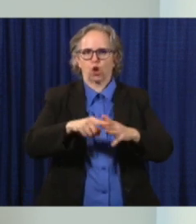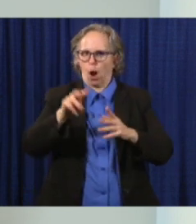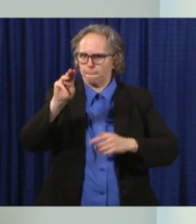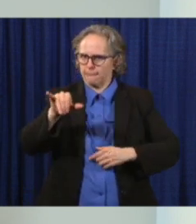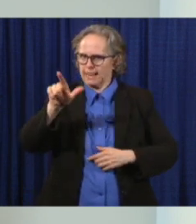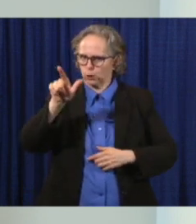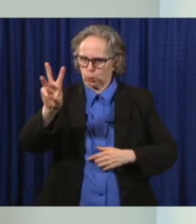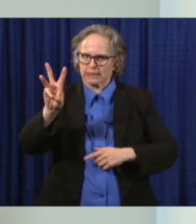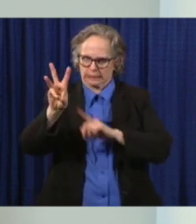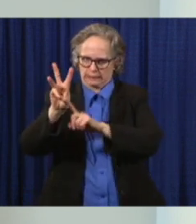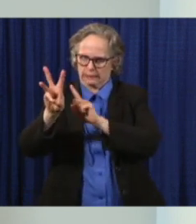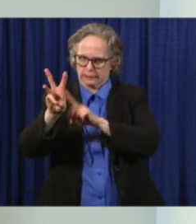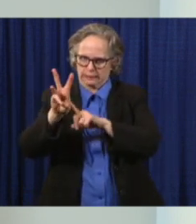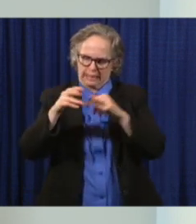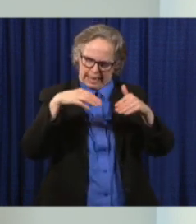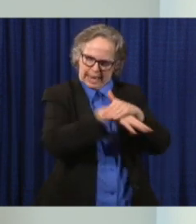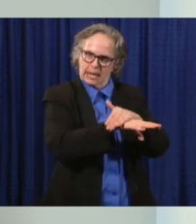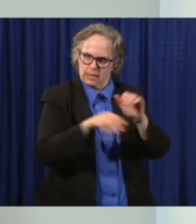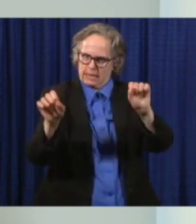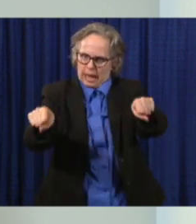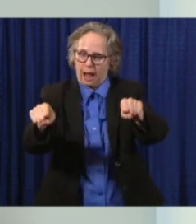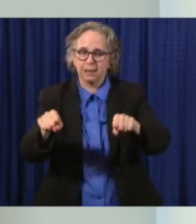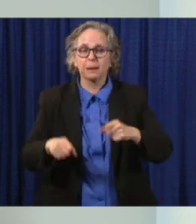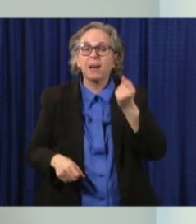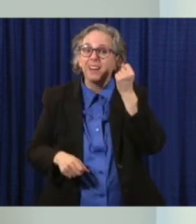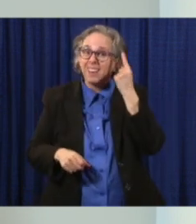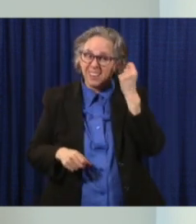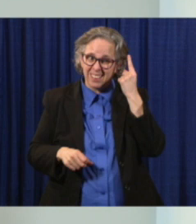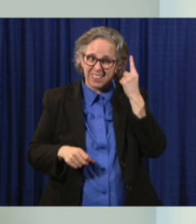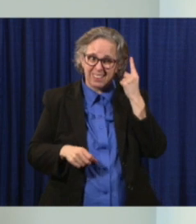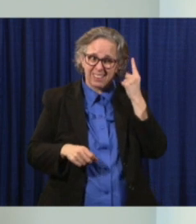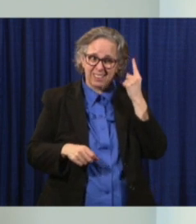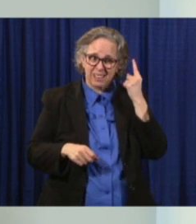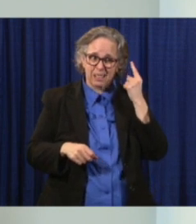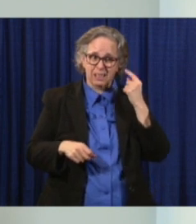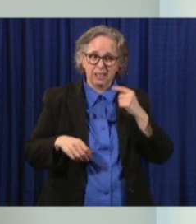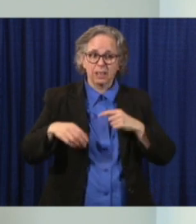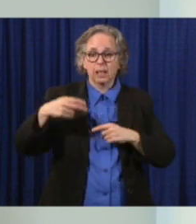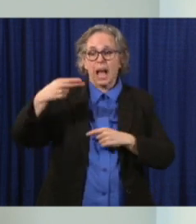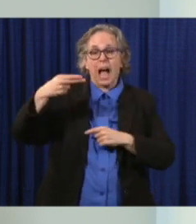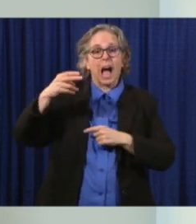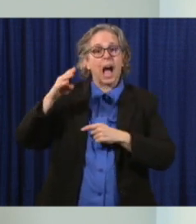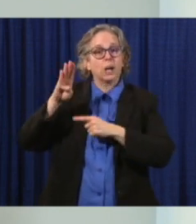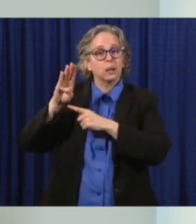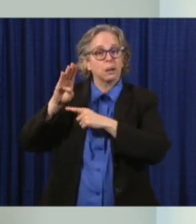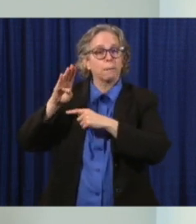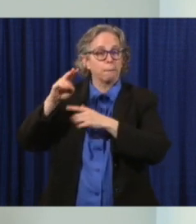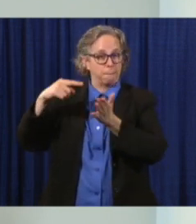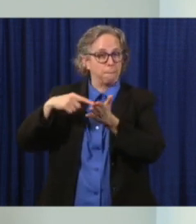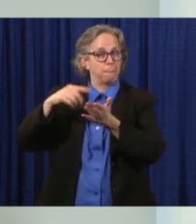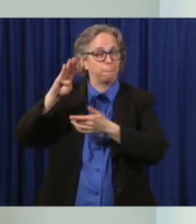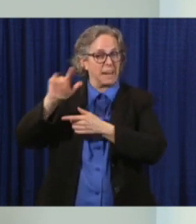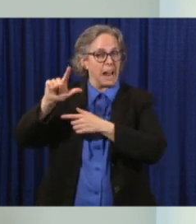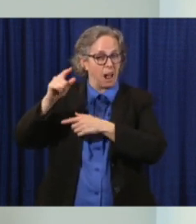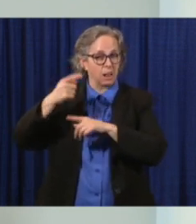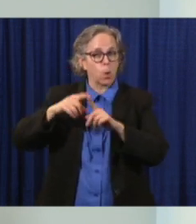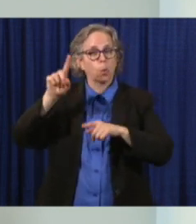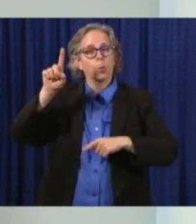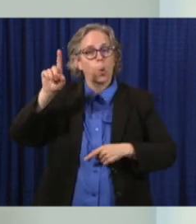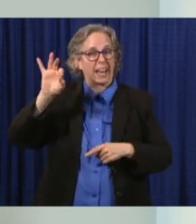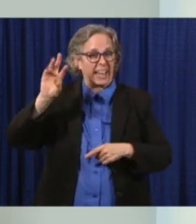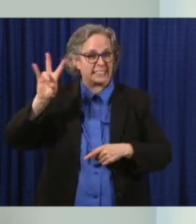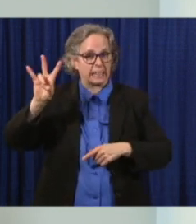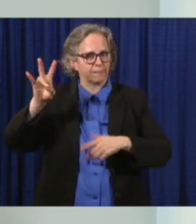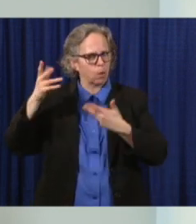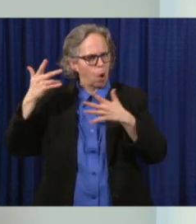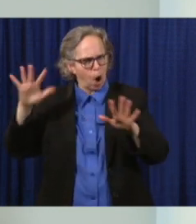also, that under House Bill 197, there are extensions on licenses and registrations that